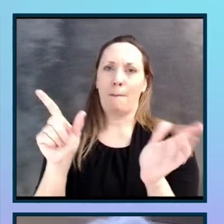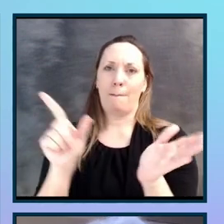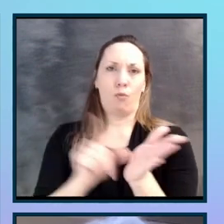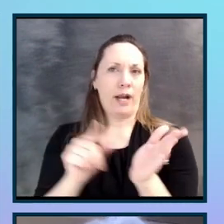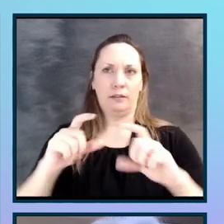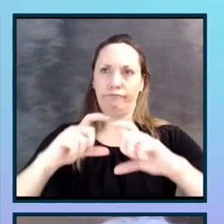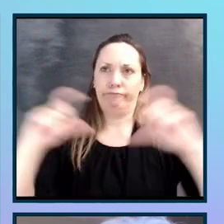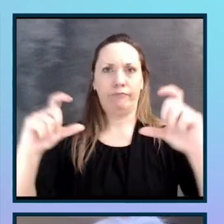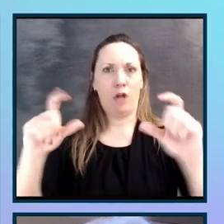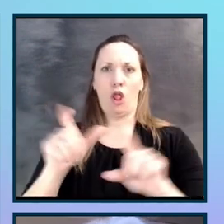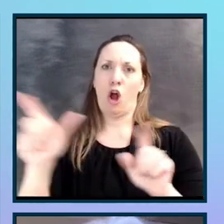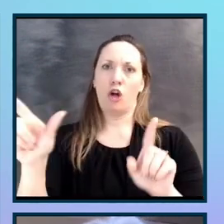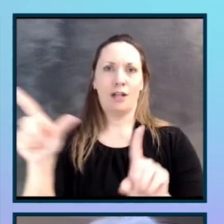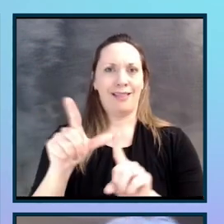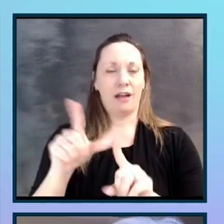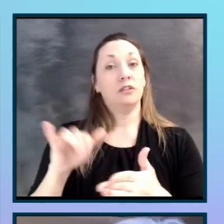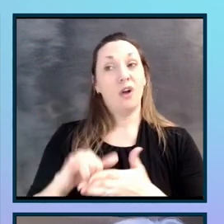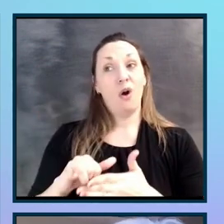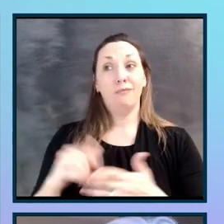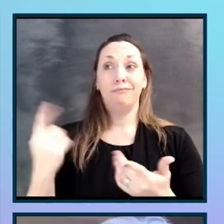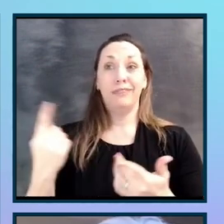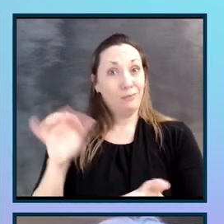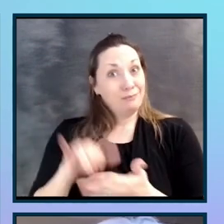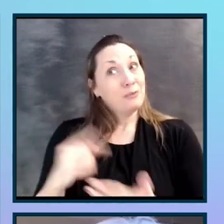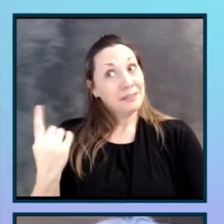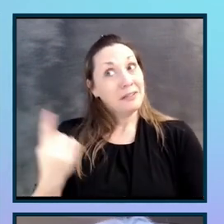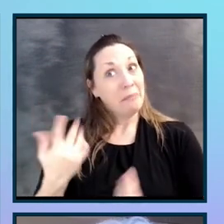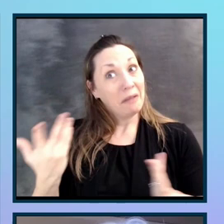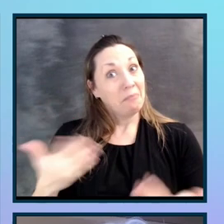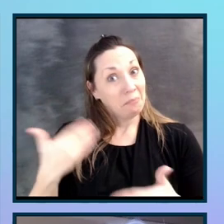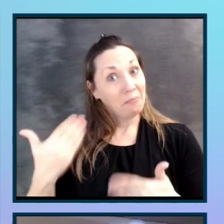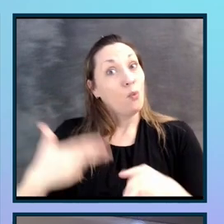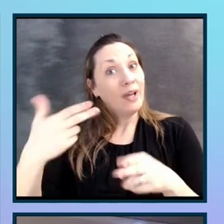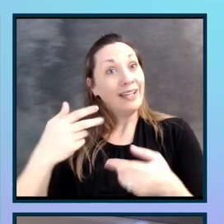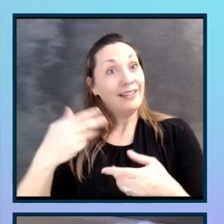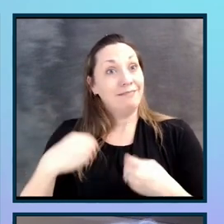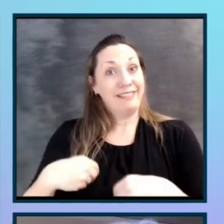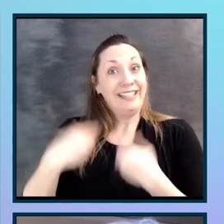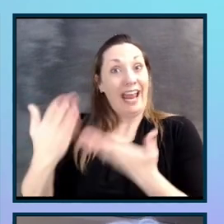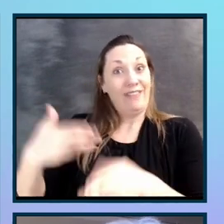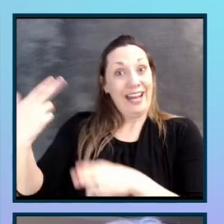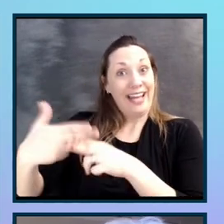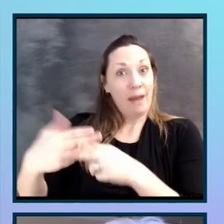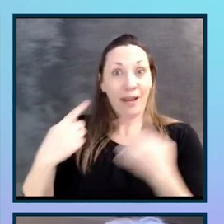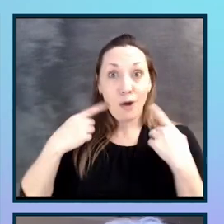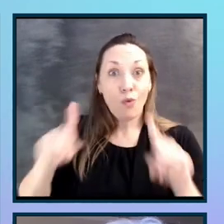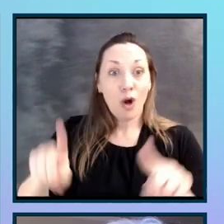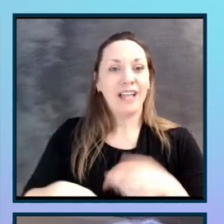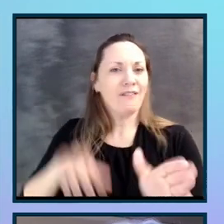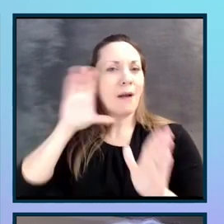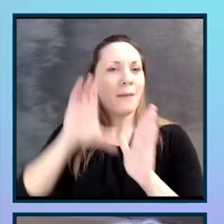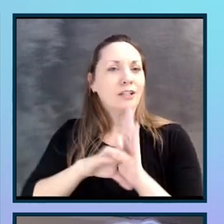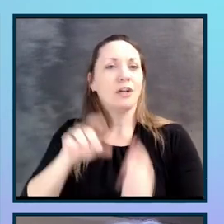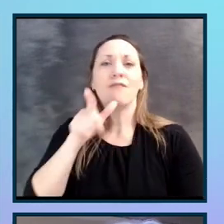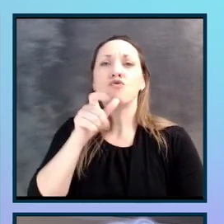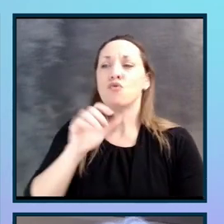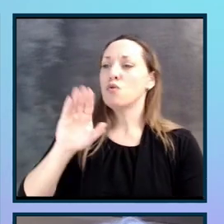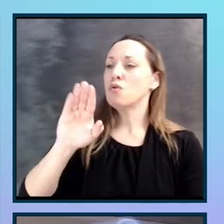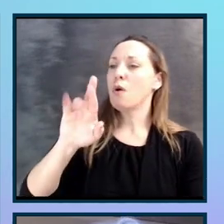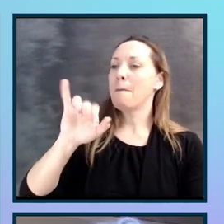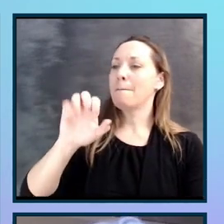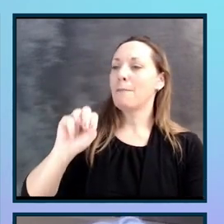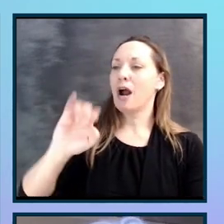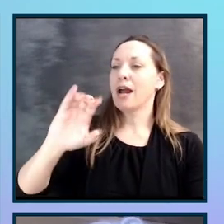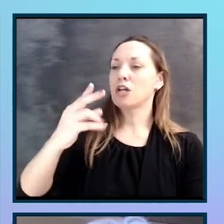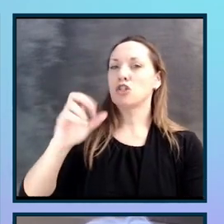something. We named it and it worked. So we kept using it. And I have a picture here of Brian Charlson, who's a Red Sox fan,